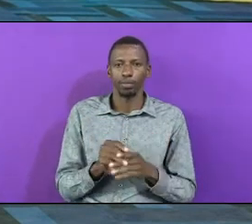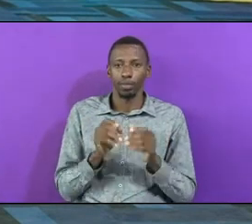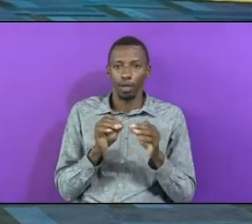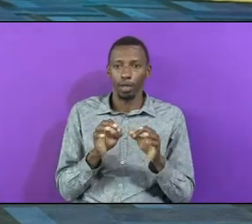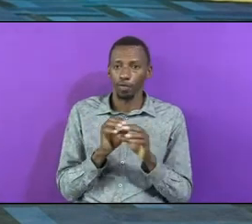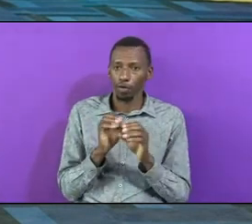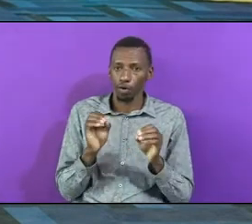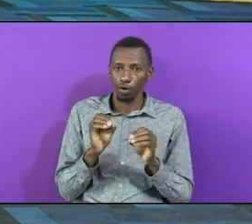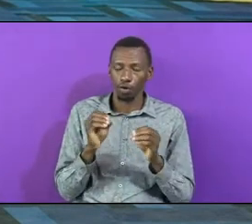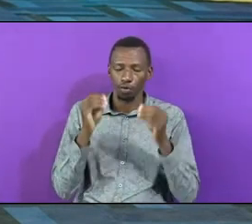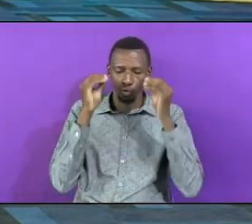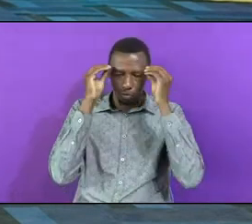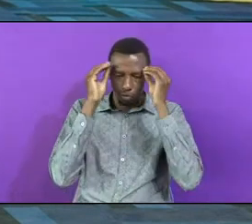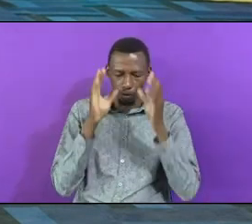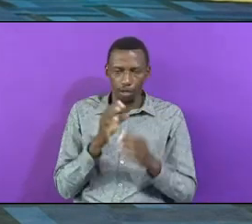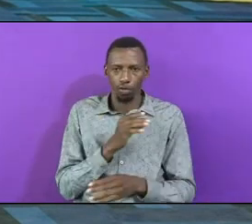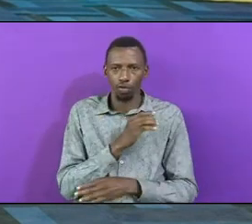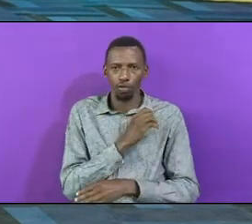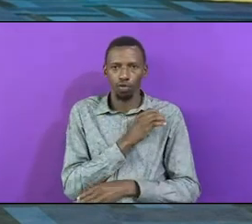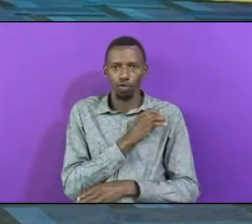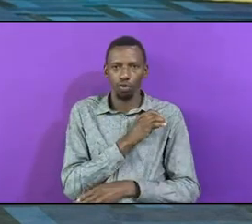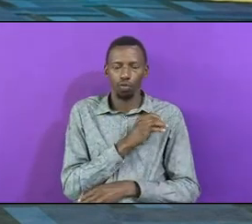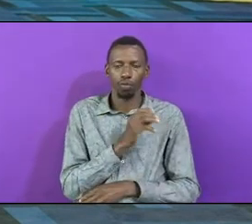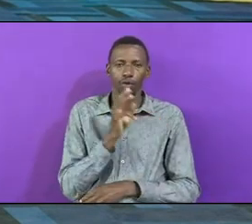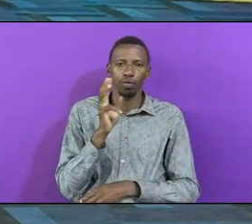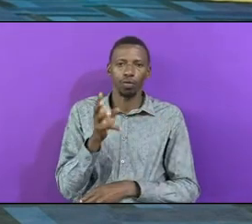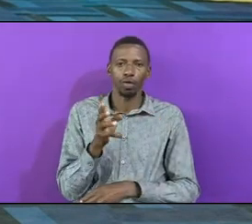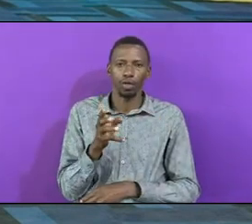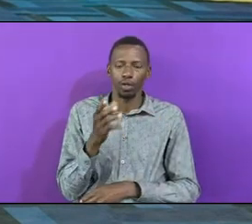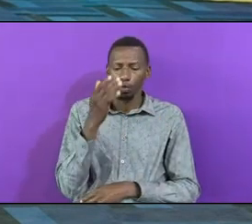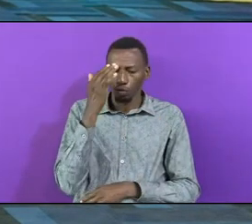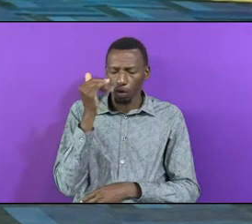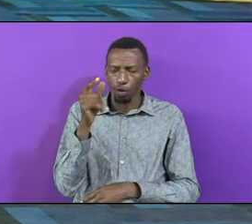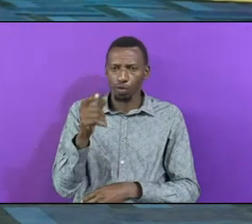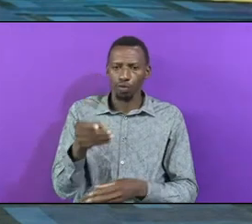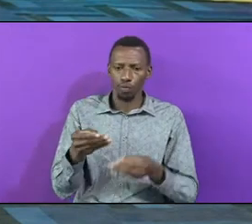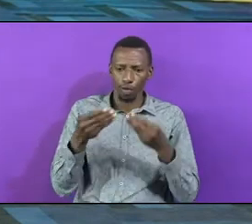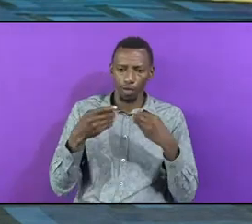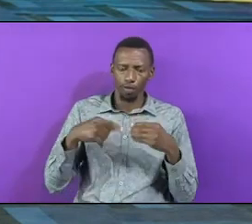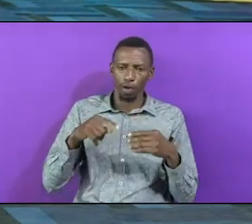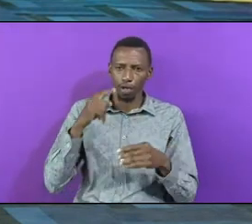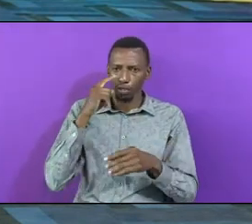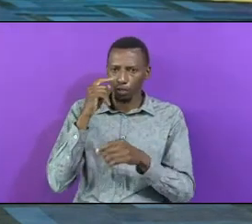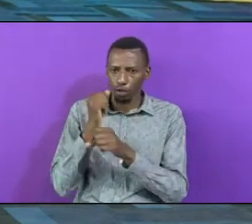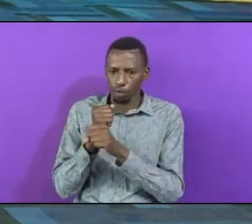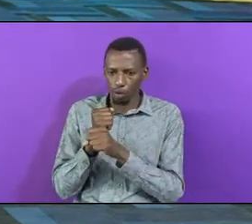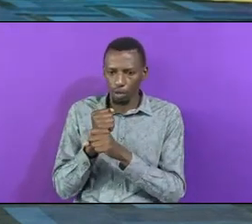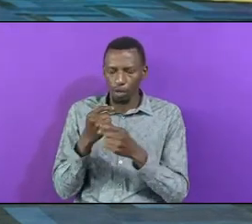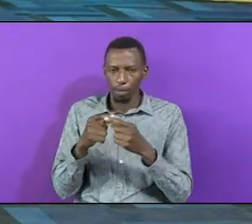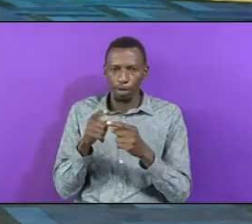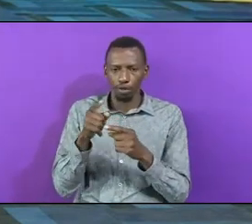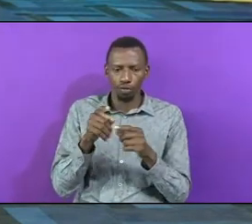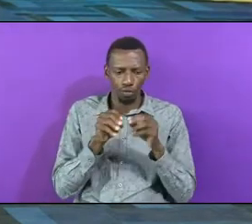will complain That even though you have given assignments You did not cover the topics